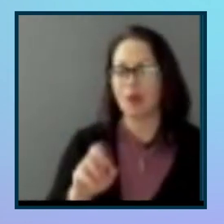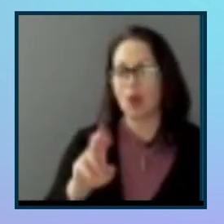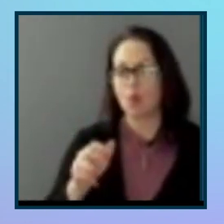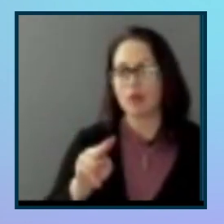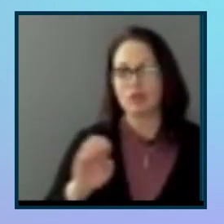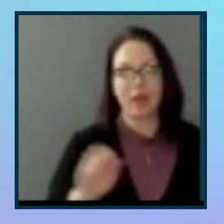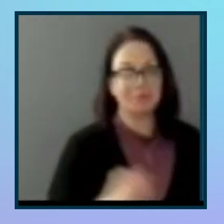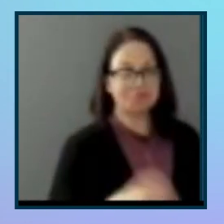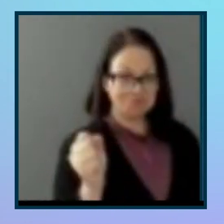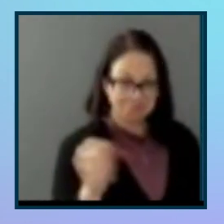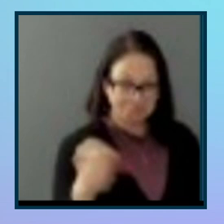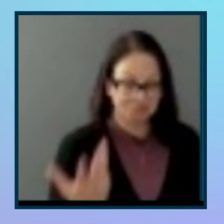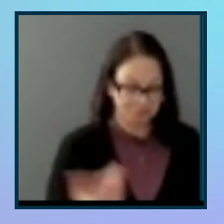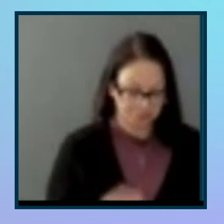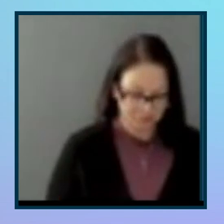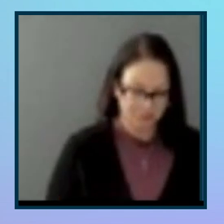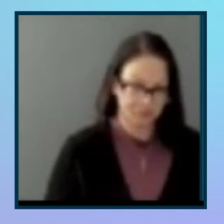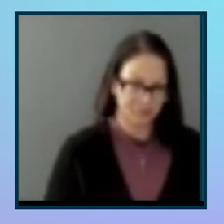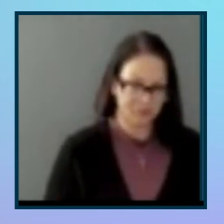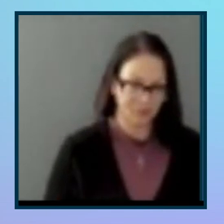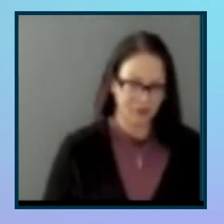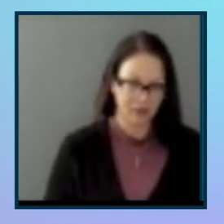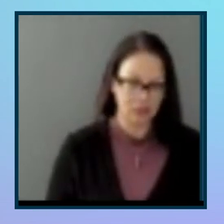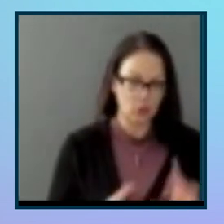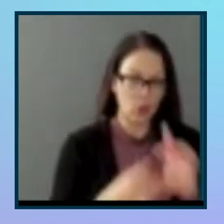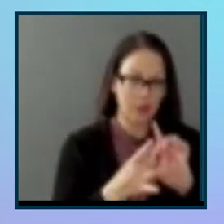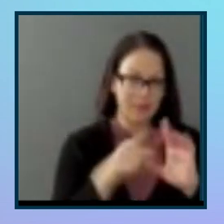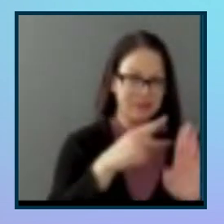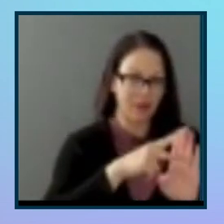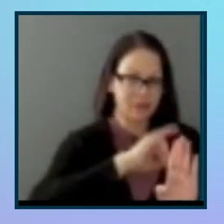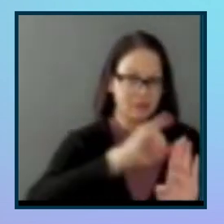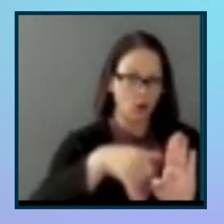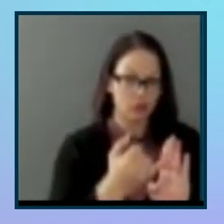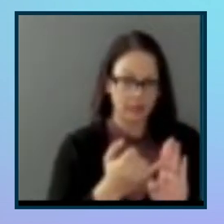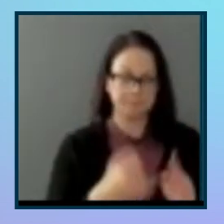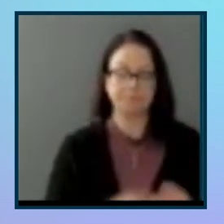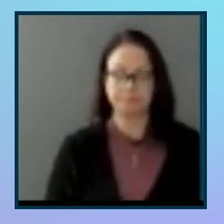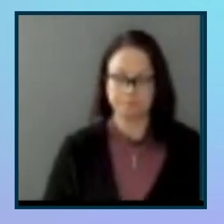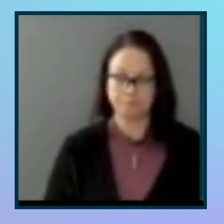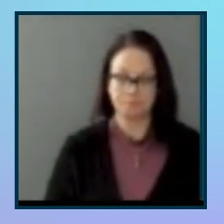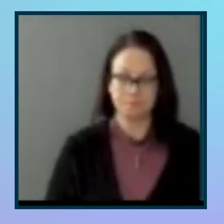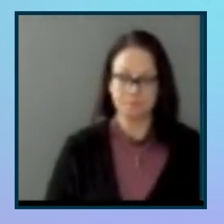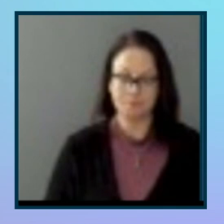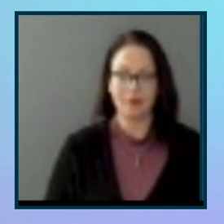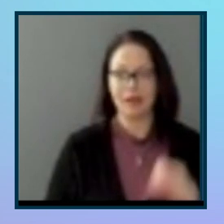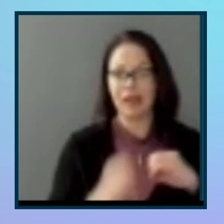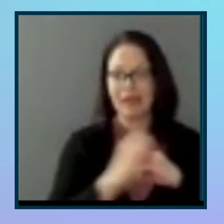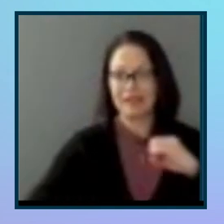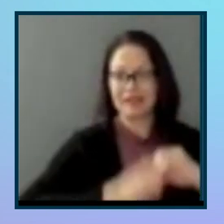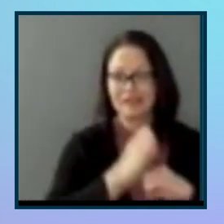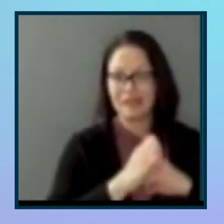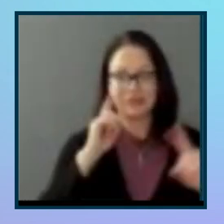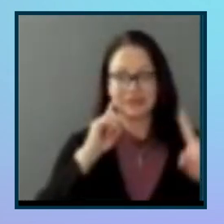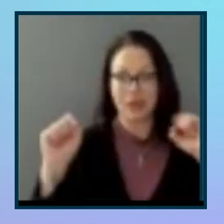for, you know, the, the, the, the basis of this project was, uh, eclipse soundscape so that folks